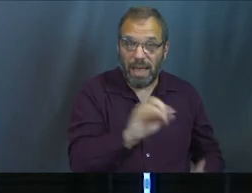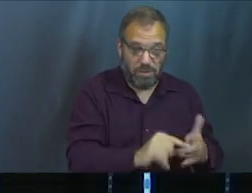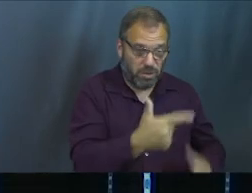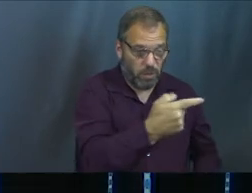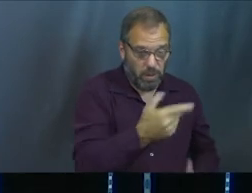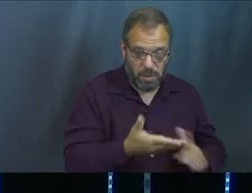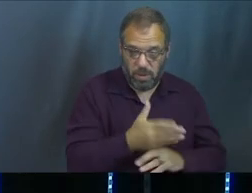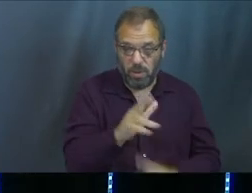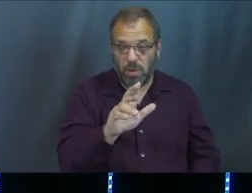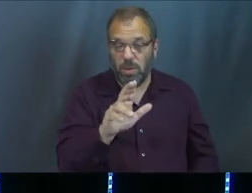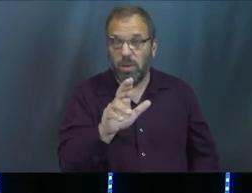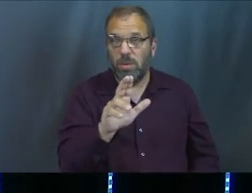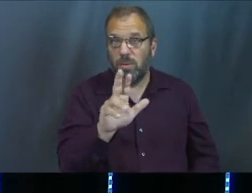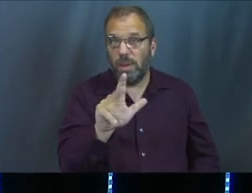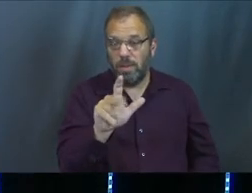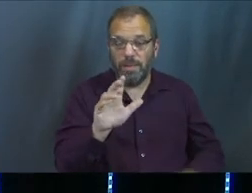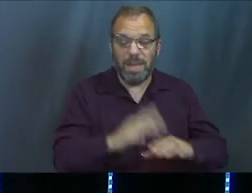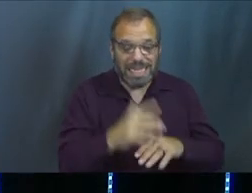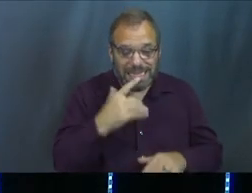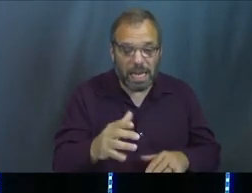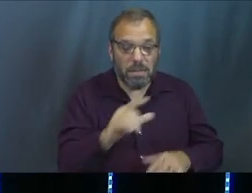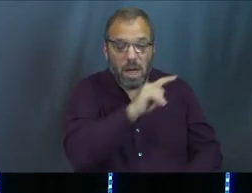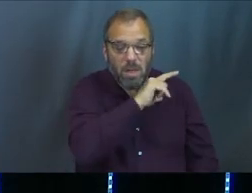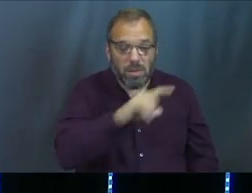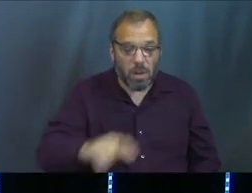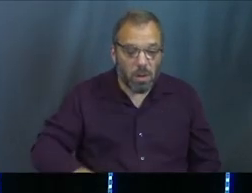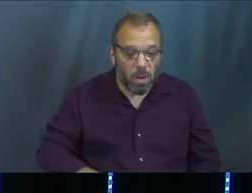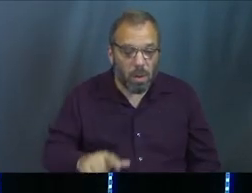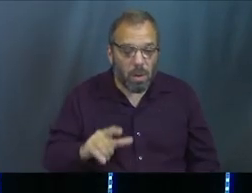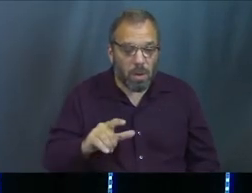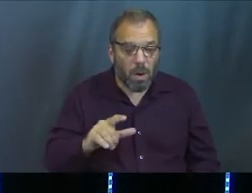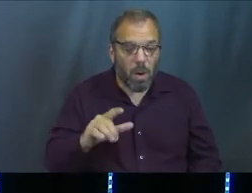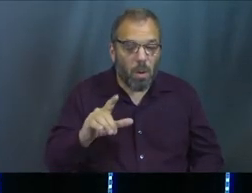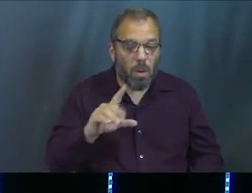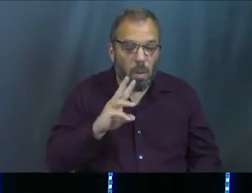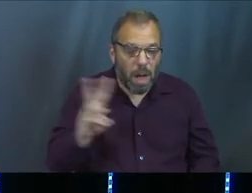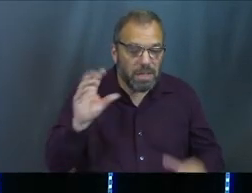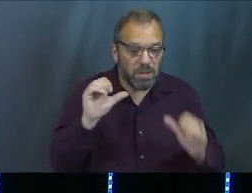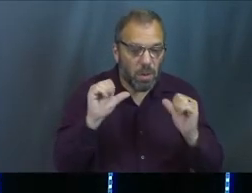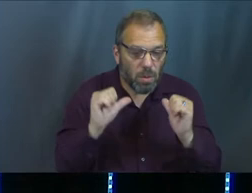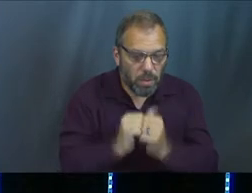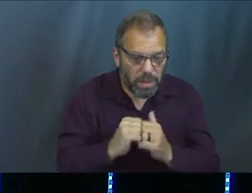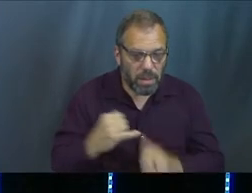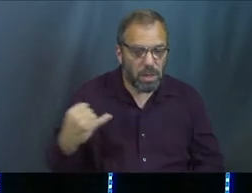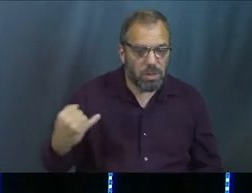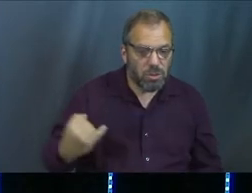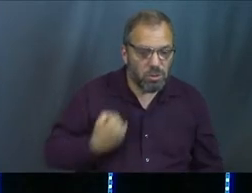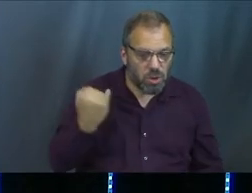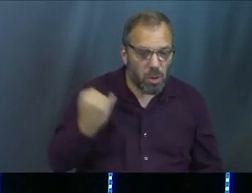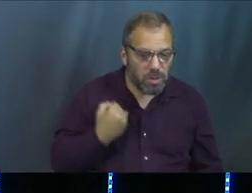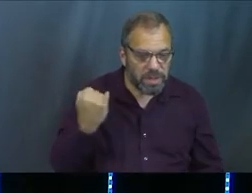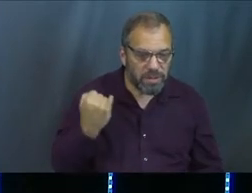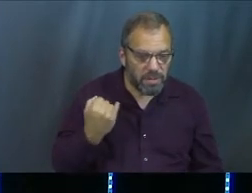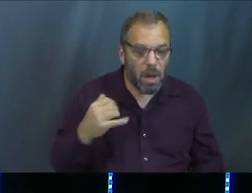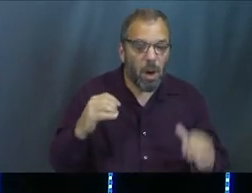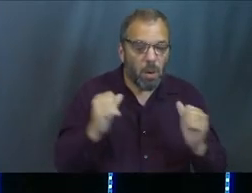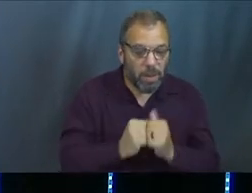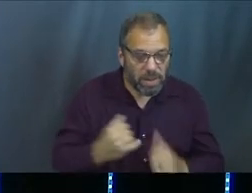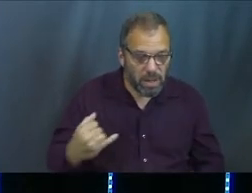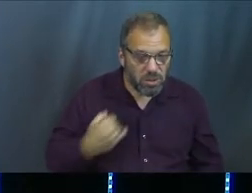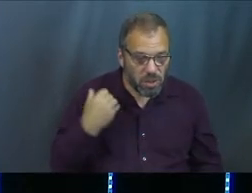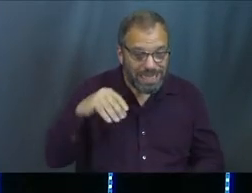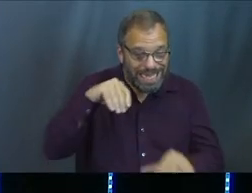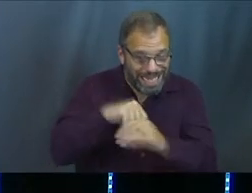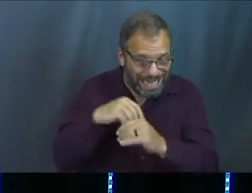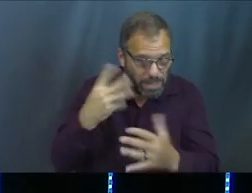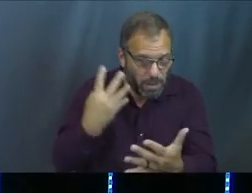being thrown into prison, it says this. It says, but the Lord was with Joseph. The Lord was with Joseph